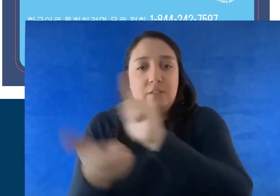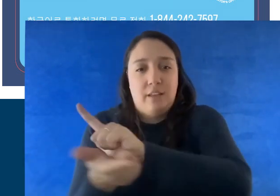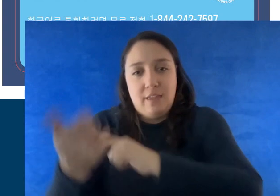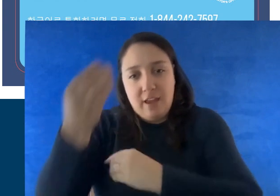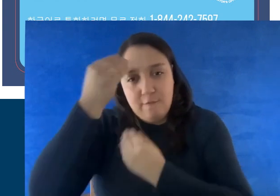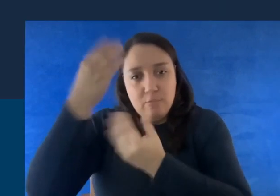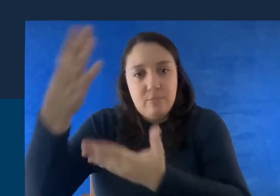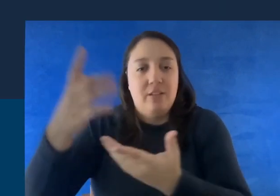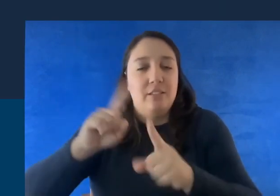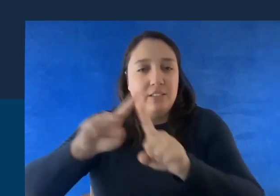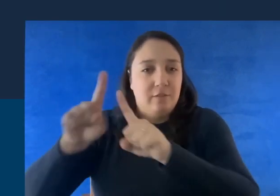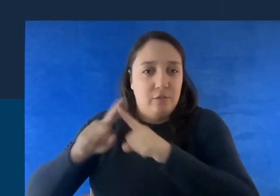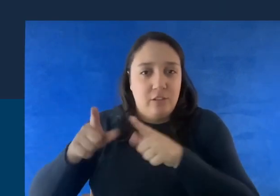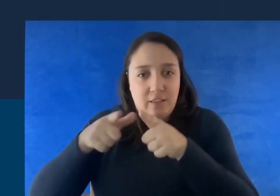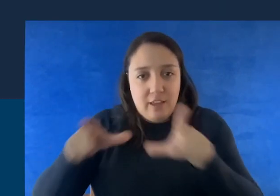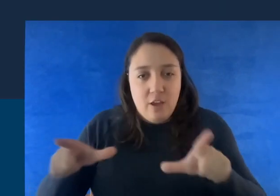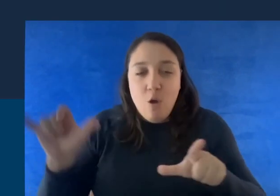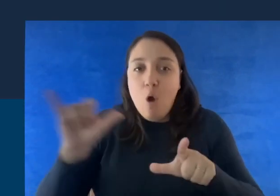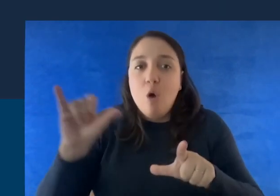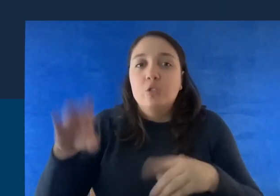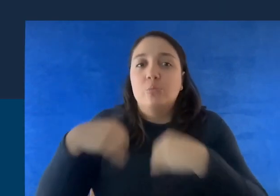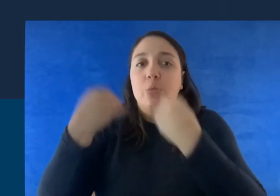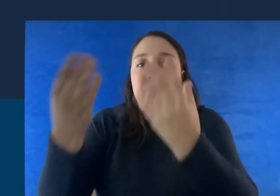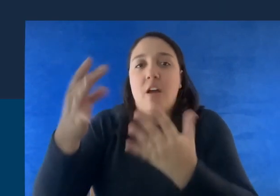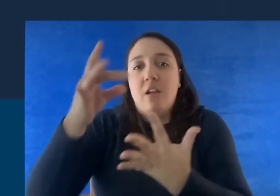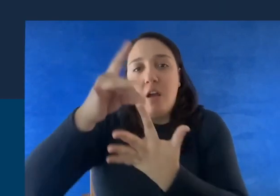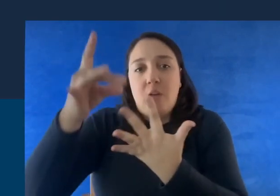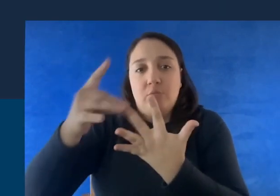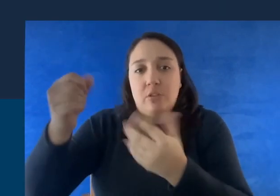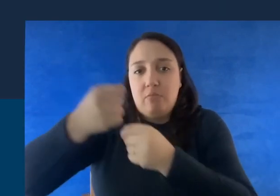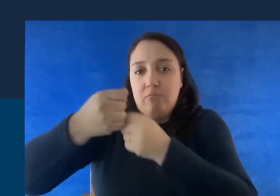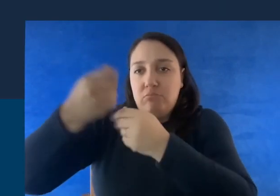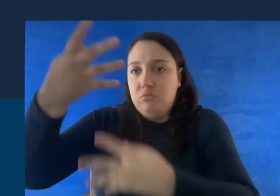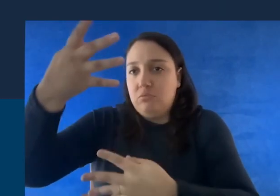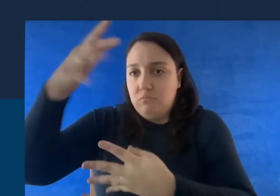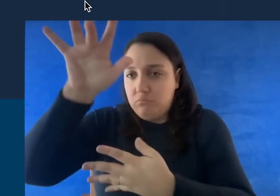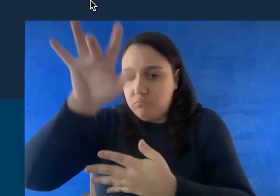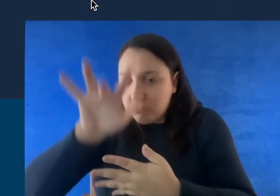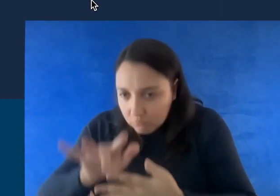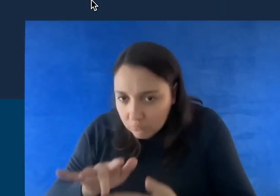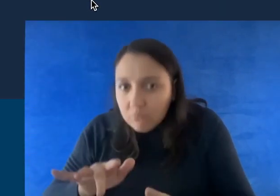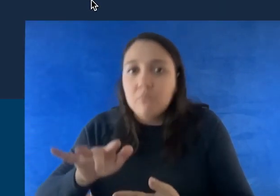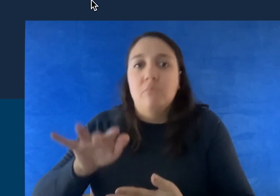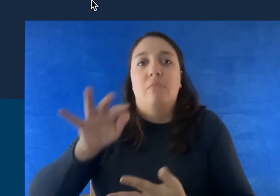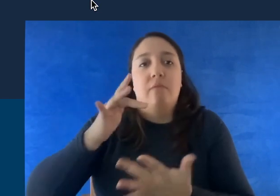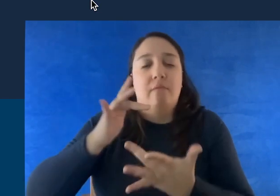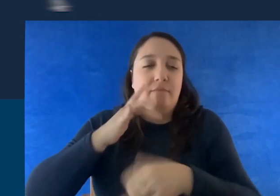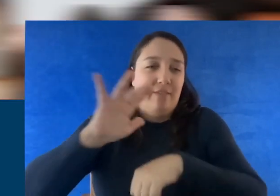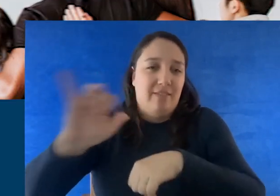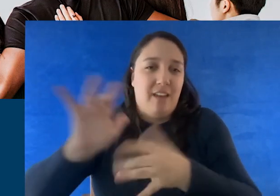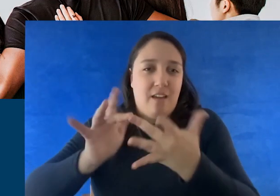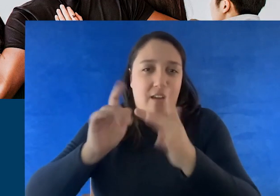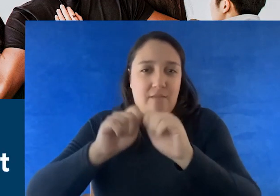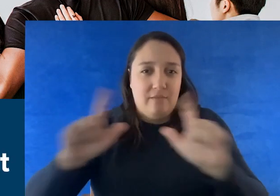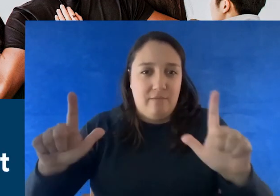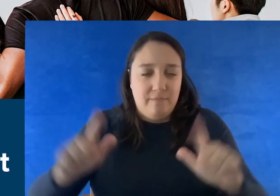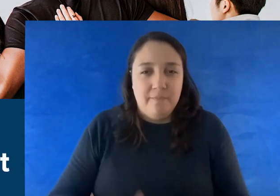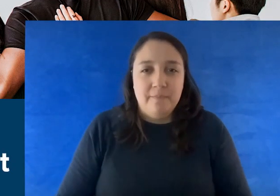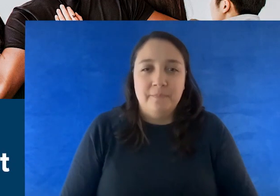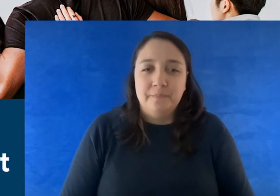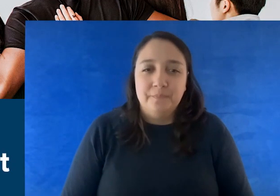different languages and providing an option to switch between languages on a website. Content is offered in many languages.